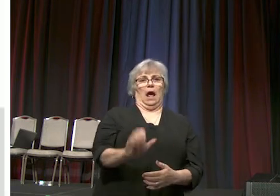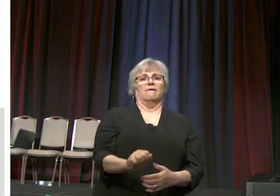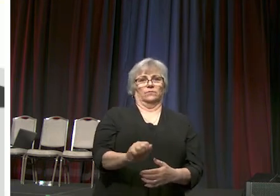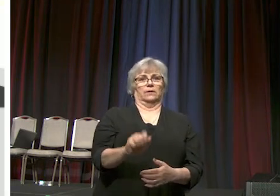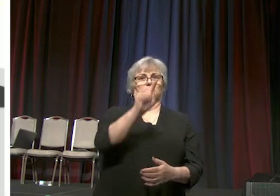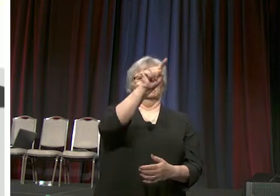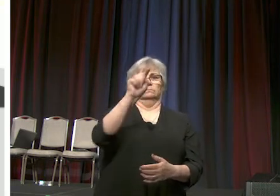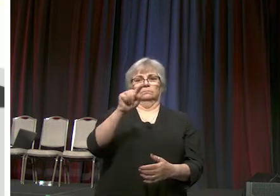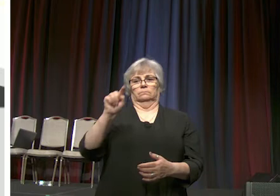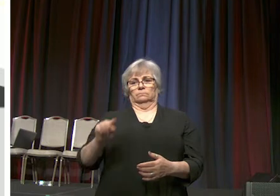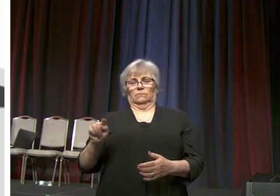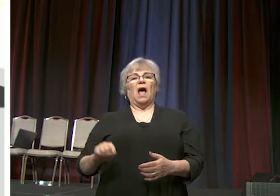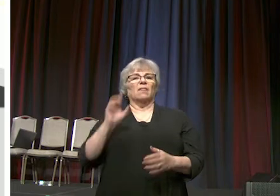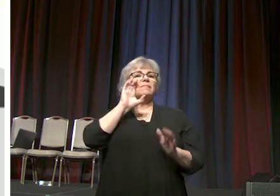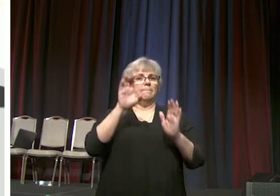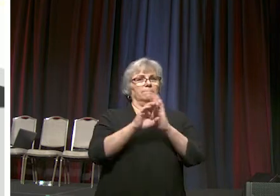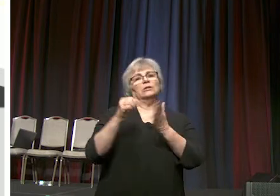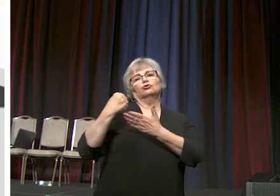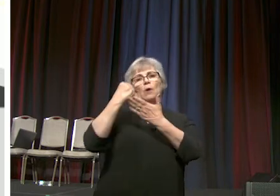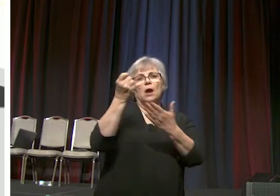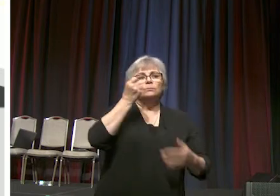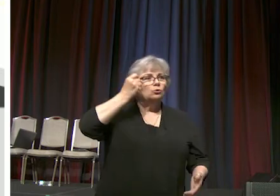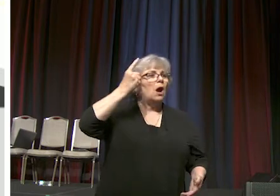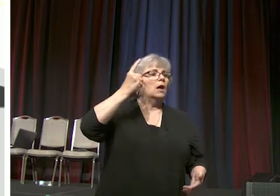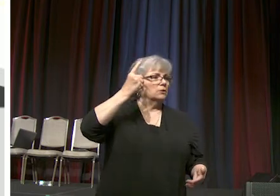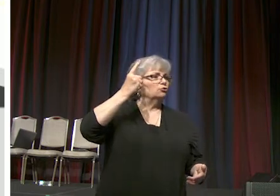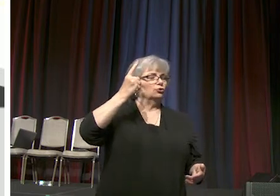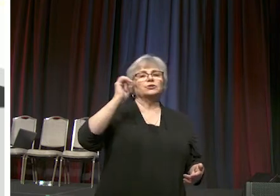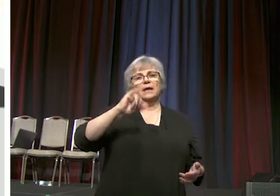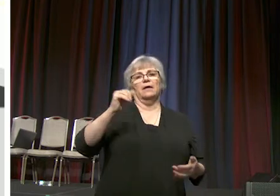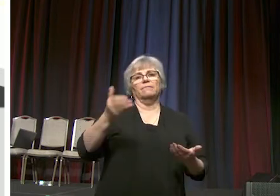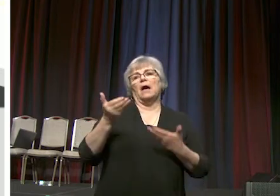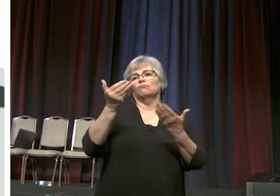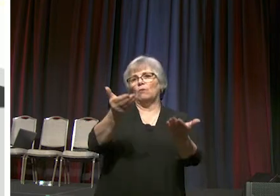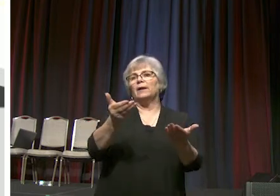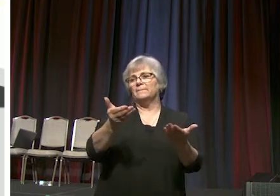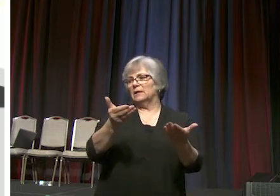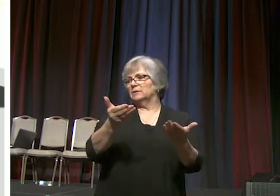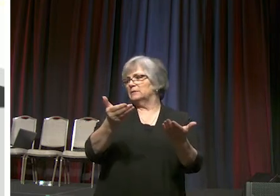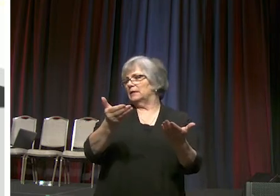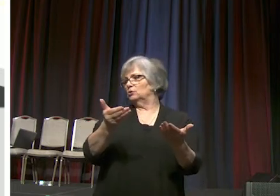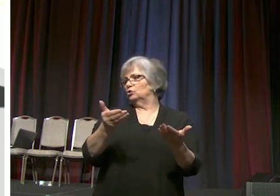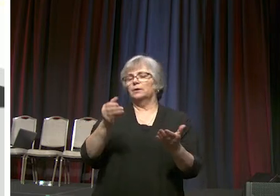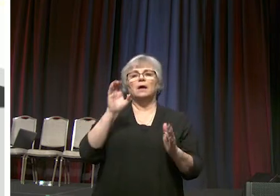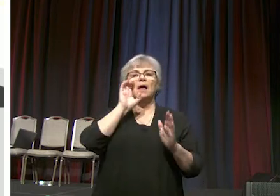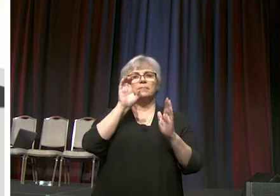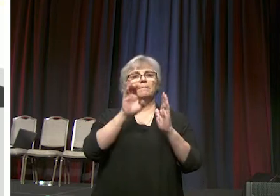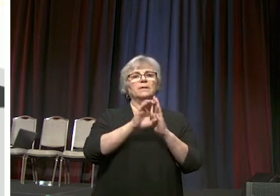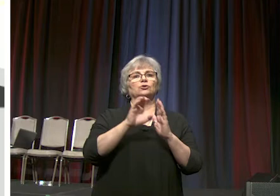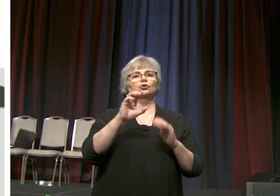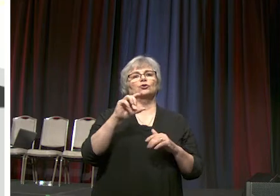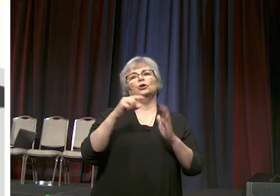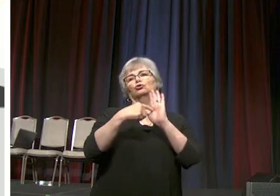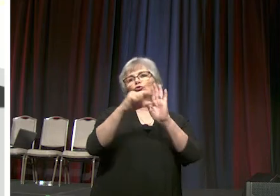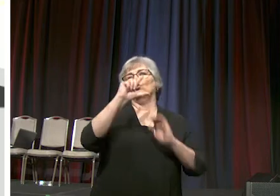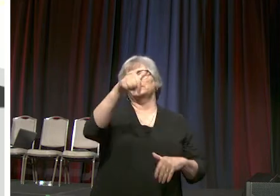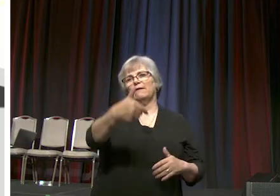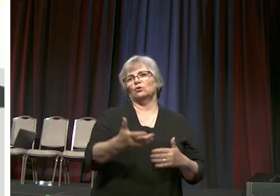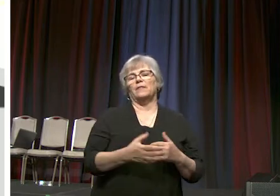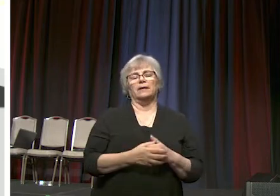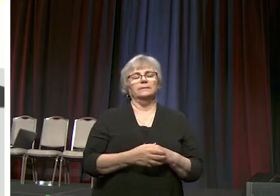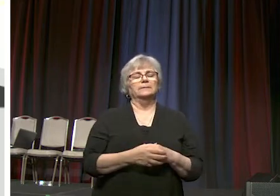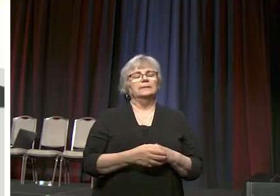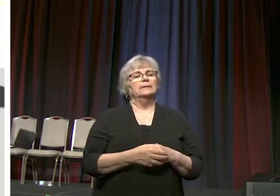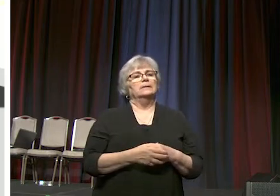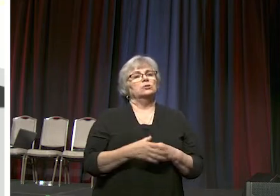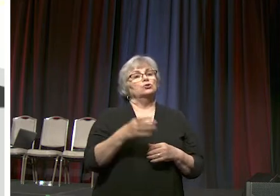this picture will help you to understand that recommendation and the picture that comes after it so this uh